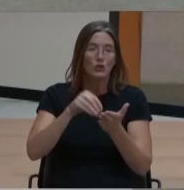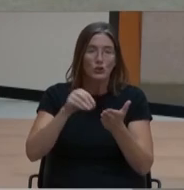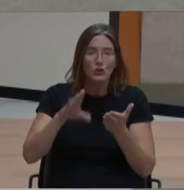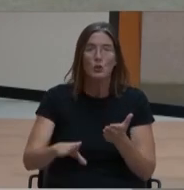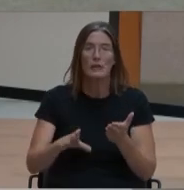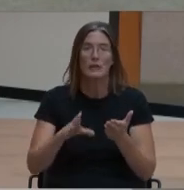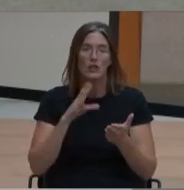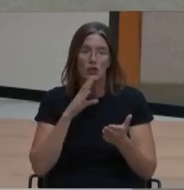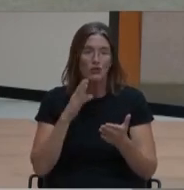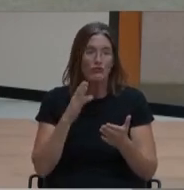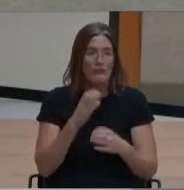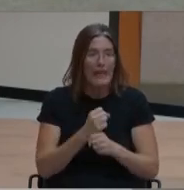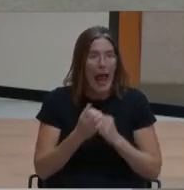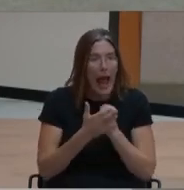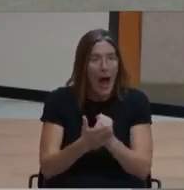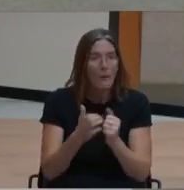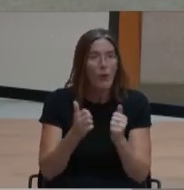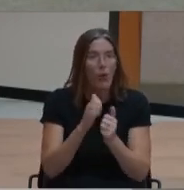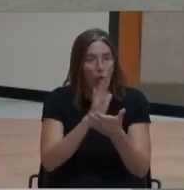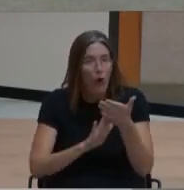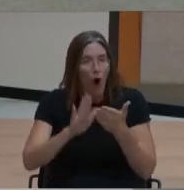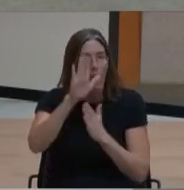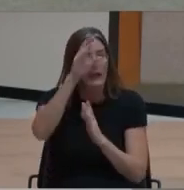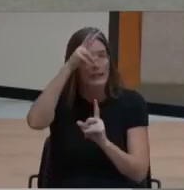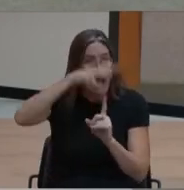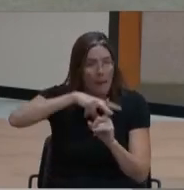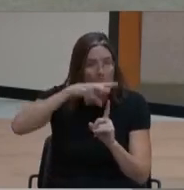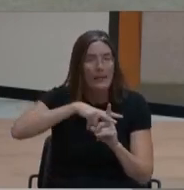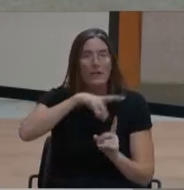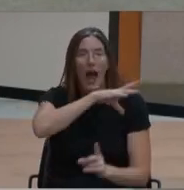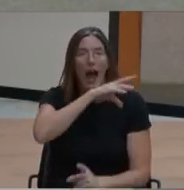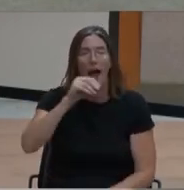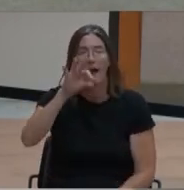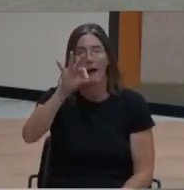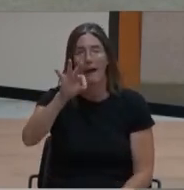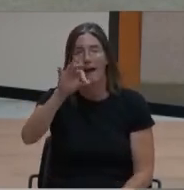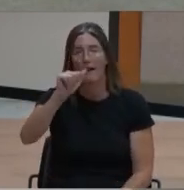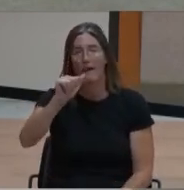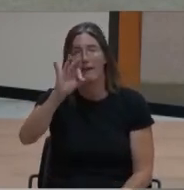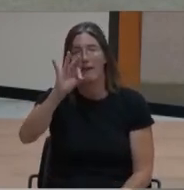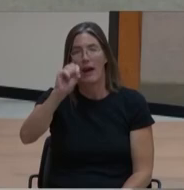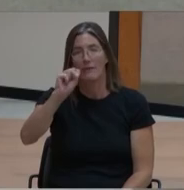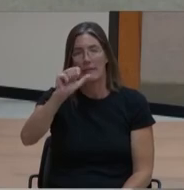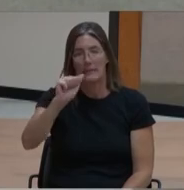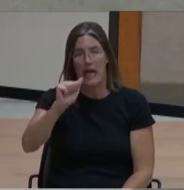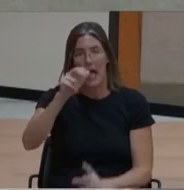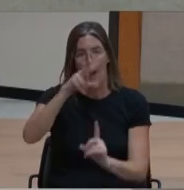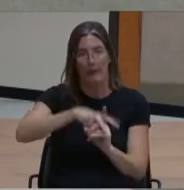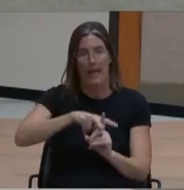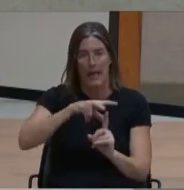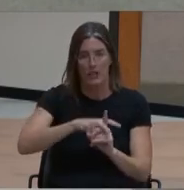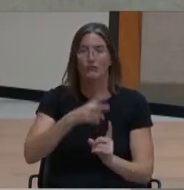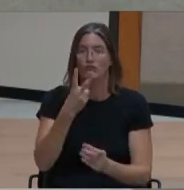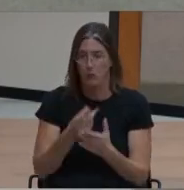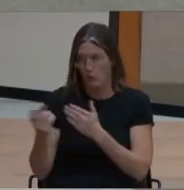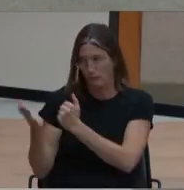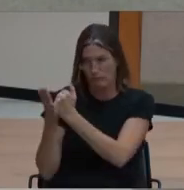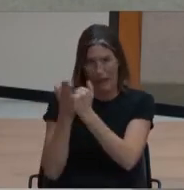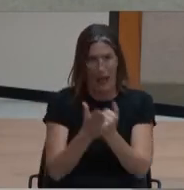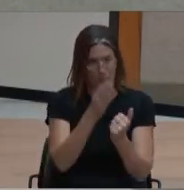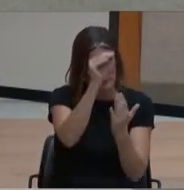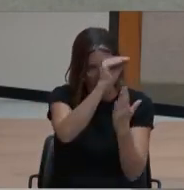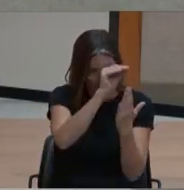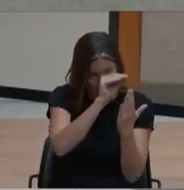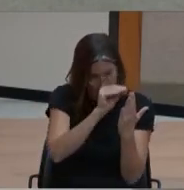and filling out the FAFSA application. With the support of our school's higher education center and counselors at our